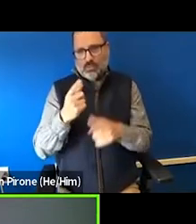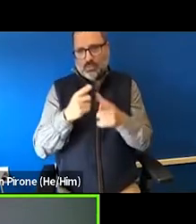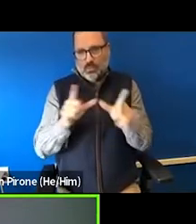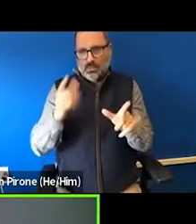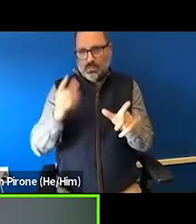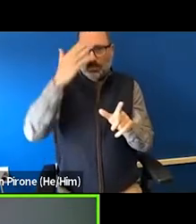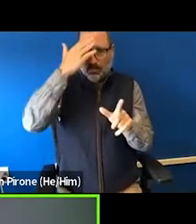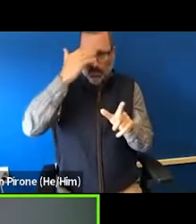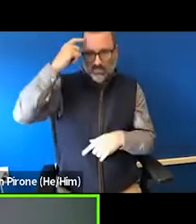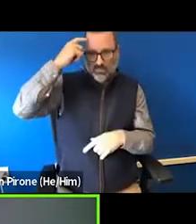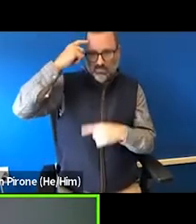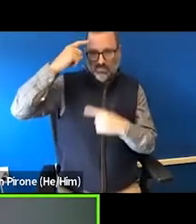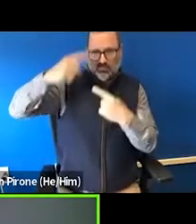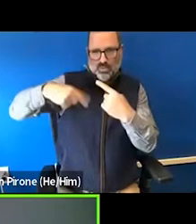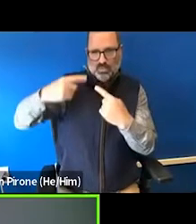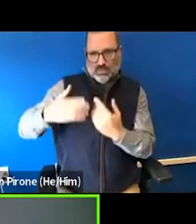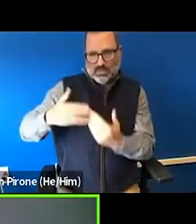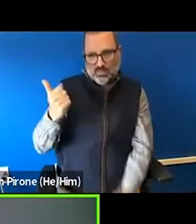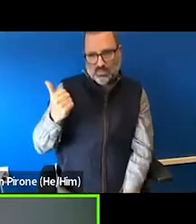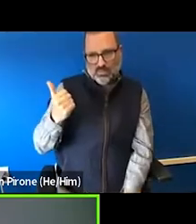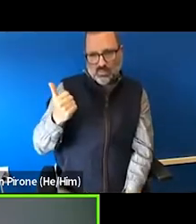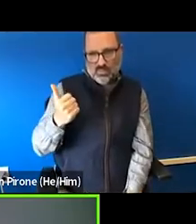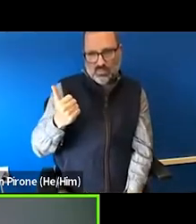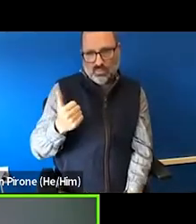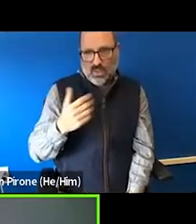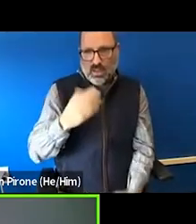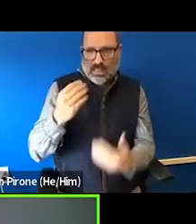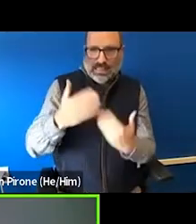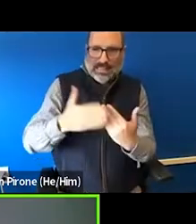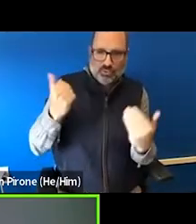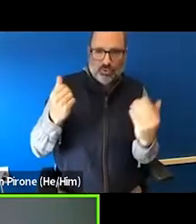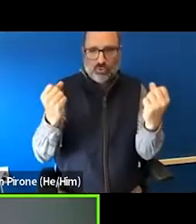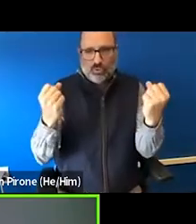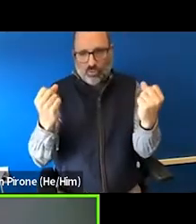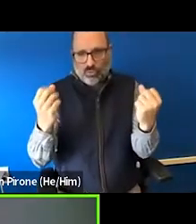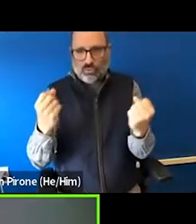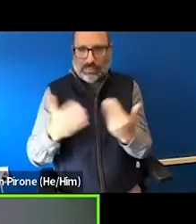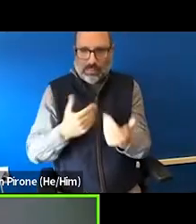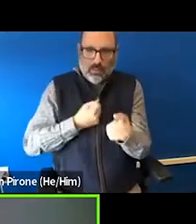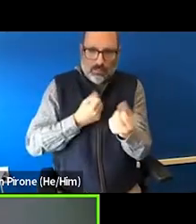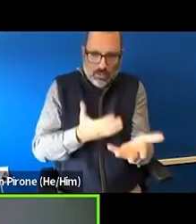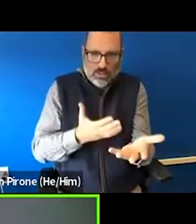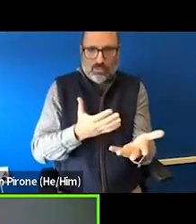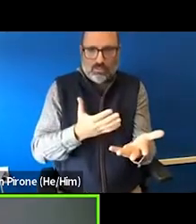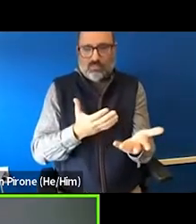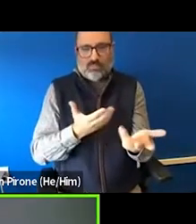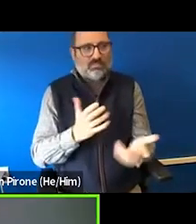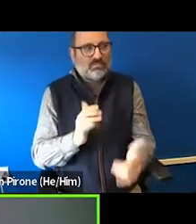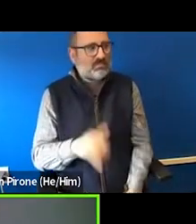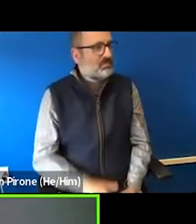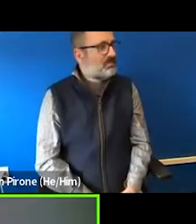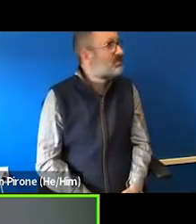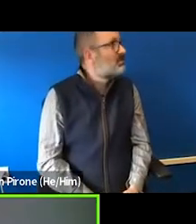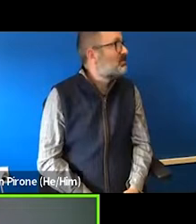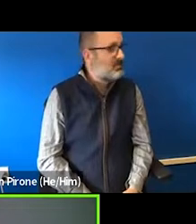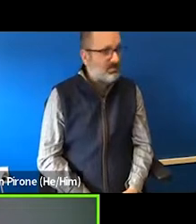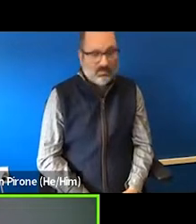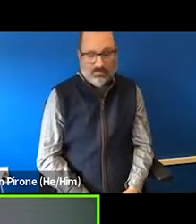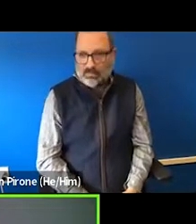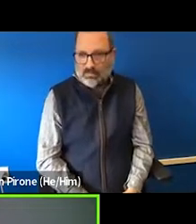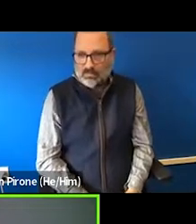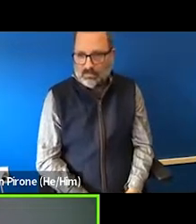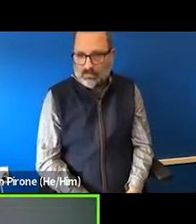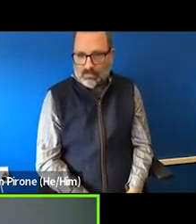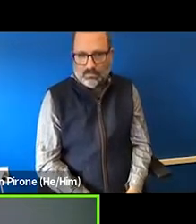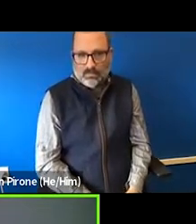know, the transcript from a cart provider in written English, American sign language is a first language that is